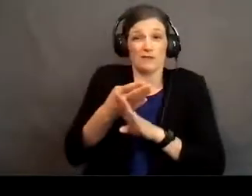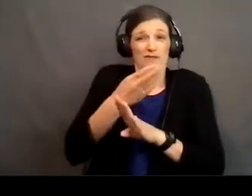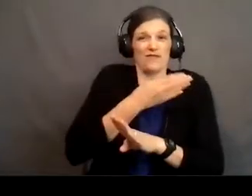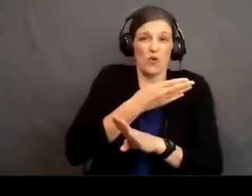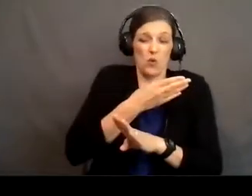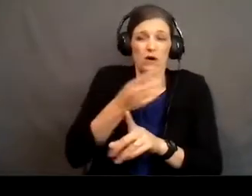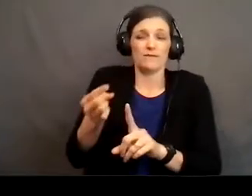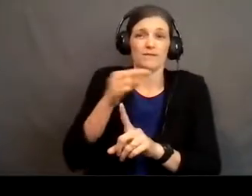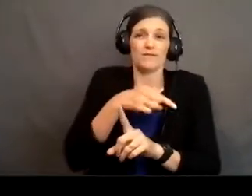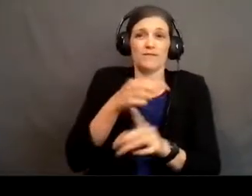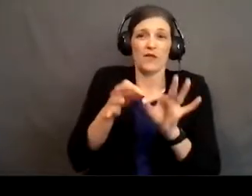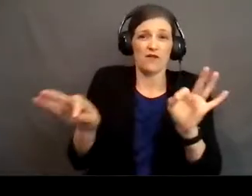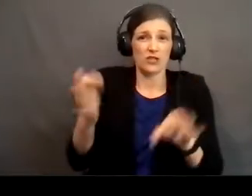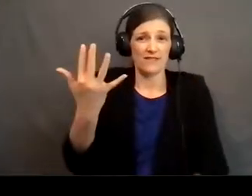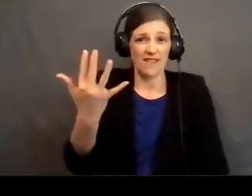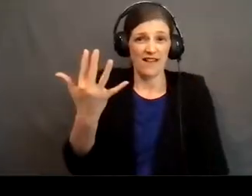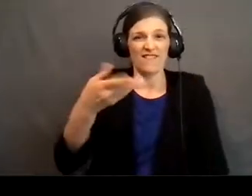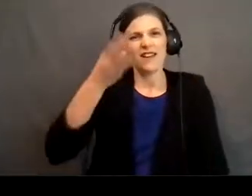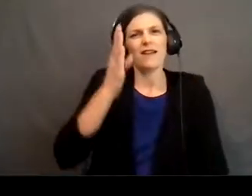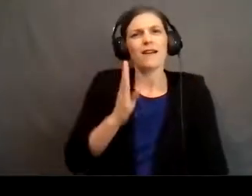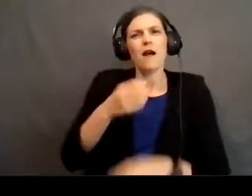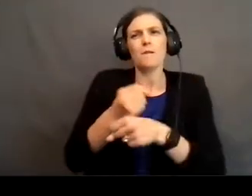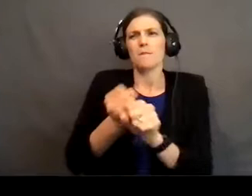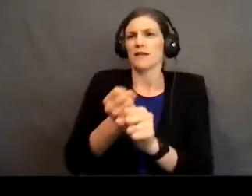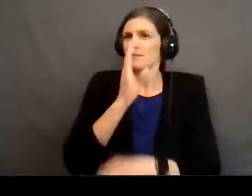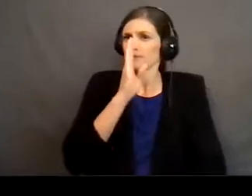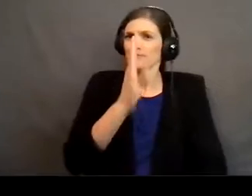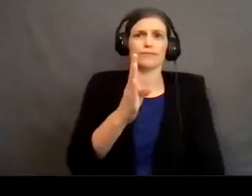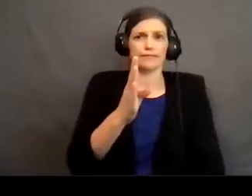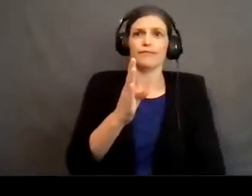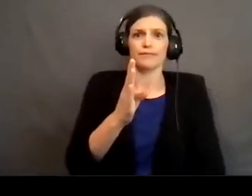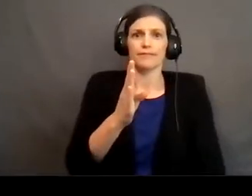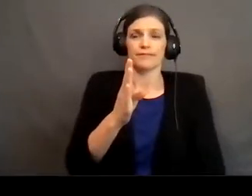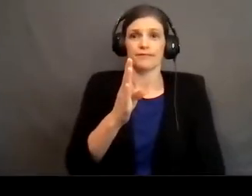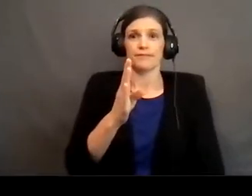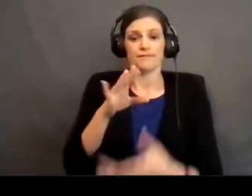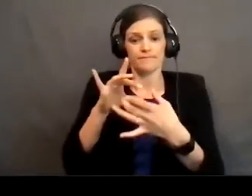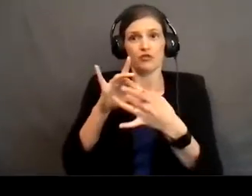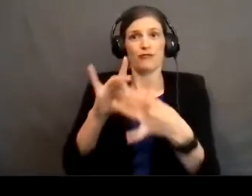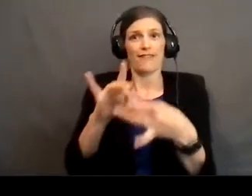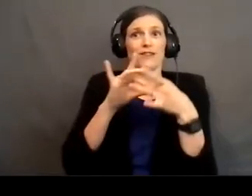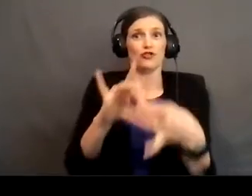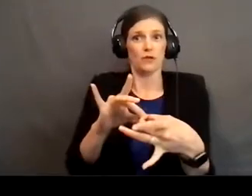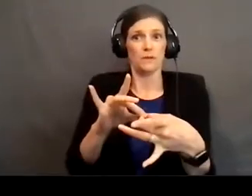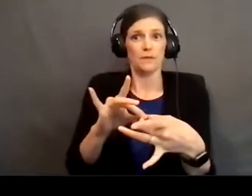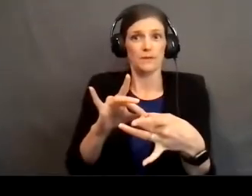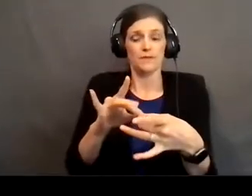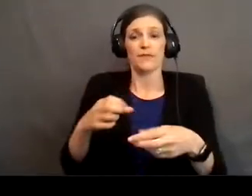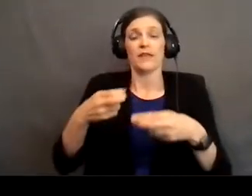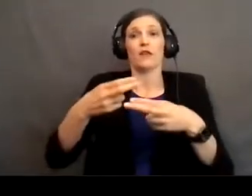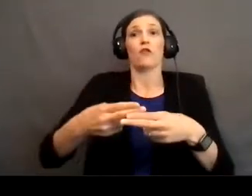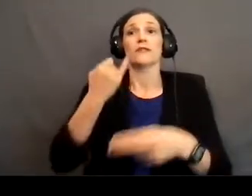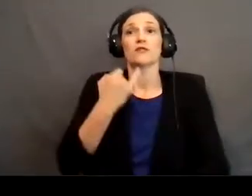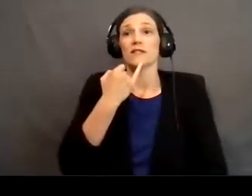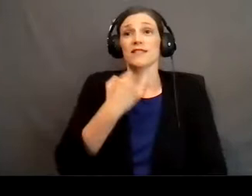back up to verse 5, God makes this explicit that this is about a relationship. Because he calls Israel. says,